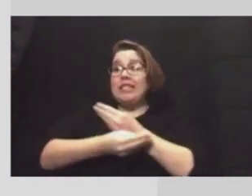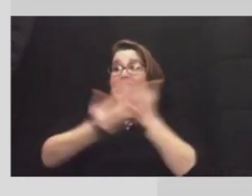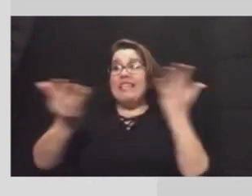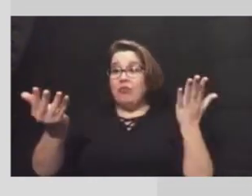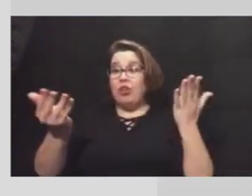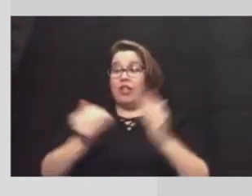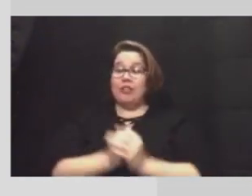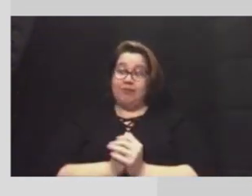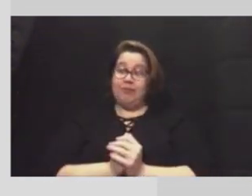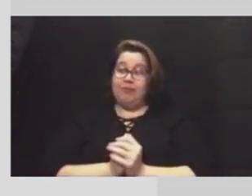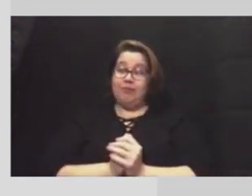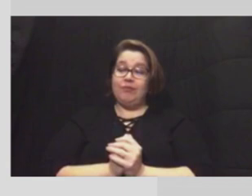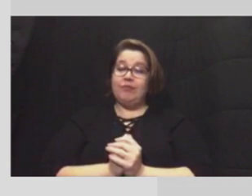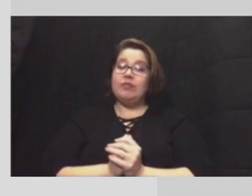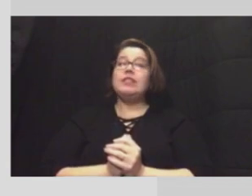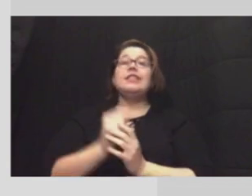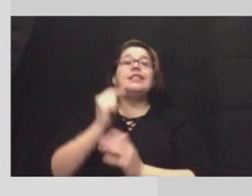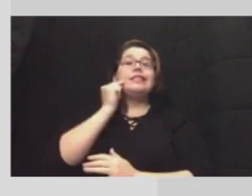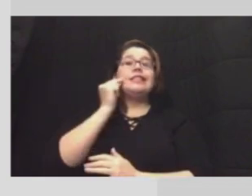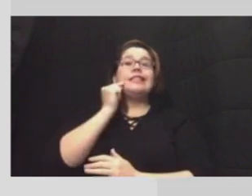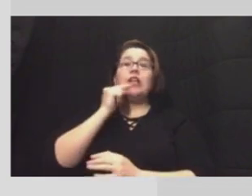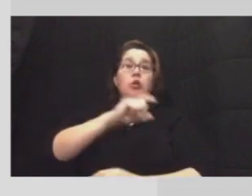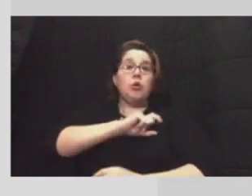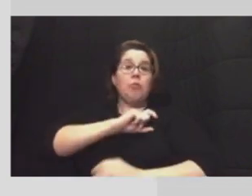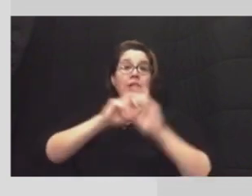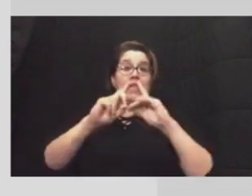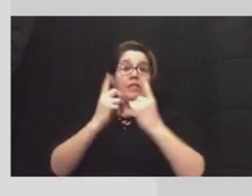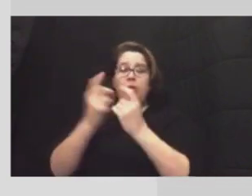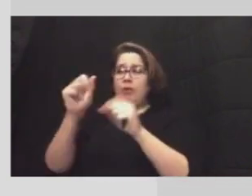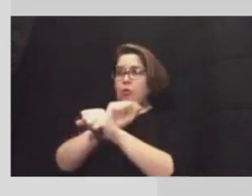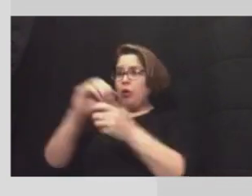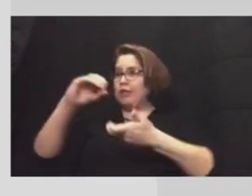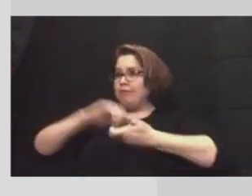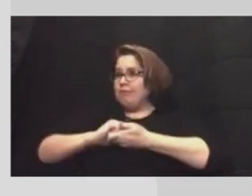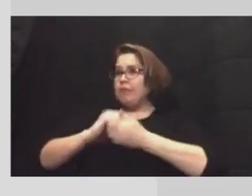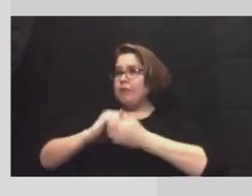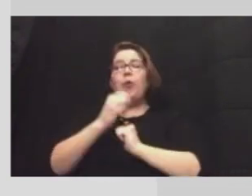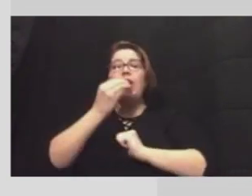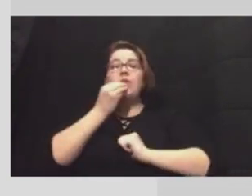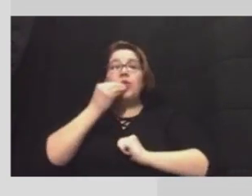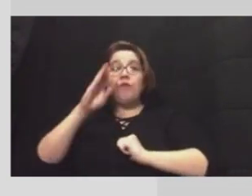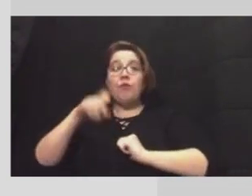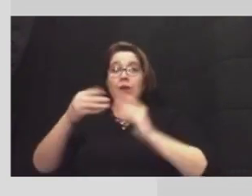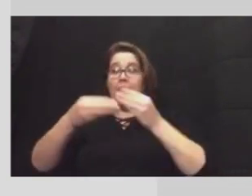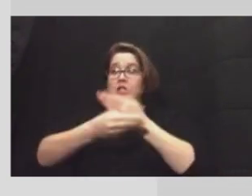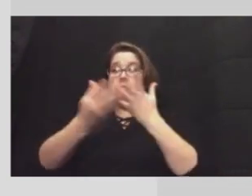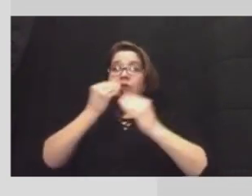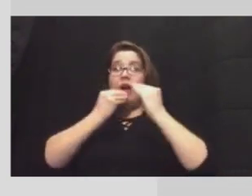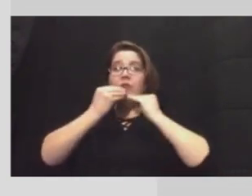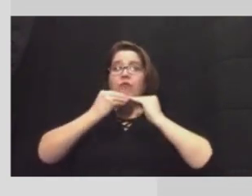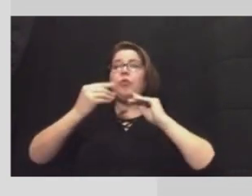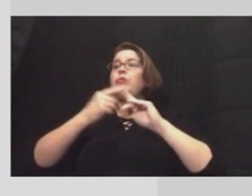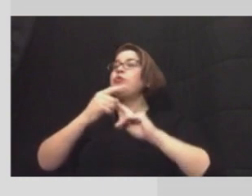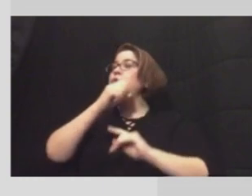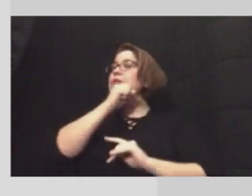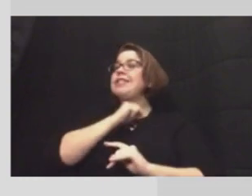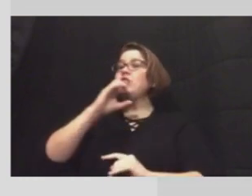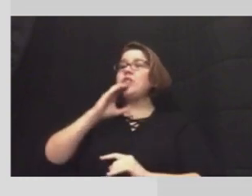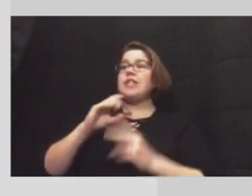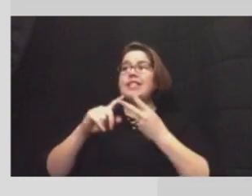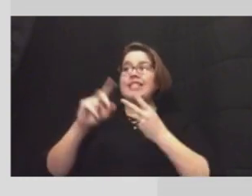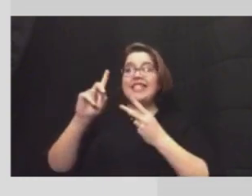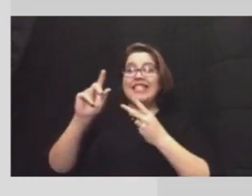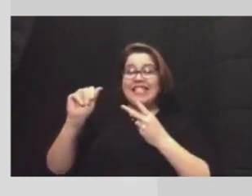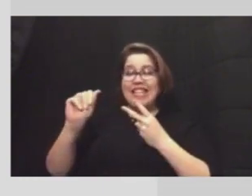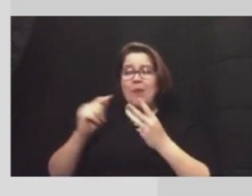vulnerable residents. The San Antonio Police Department is working with the San Antonio Food Bank to deliver food to the elderly, disabled, and